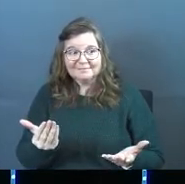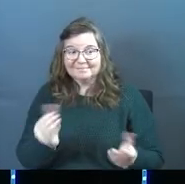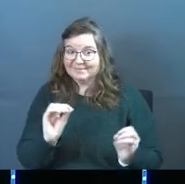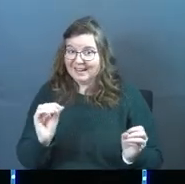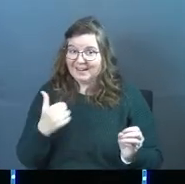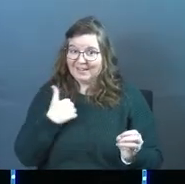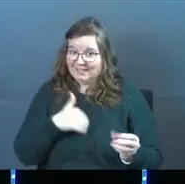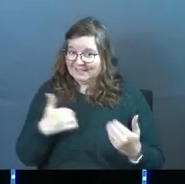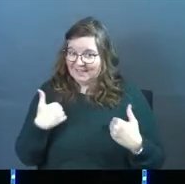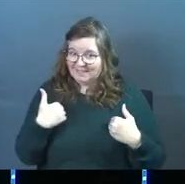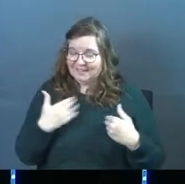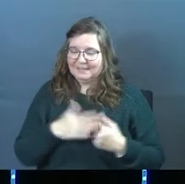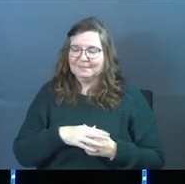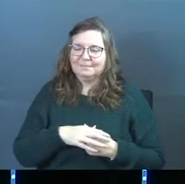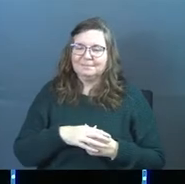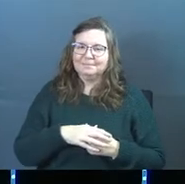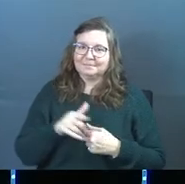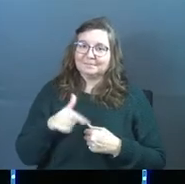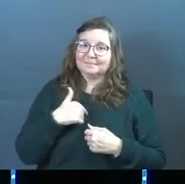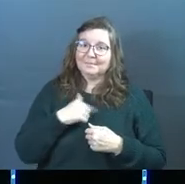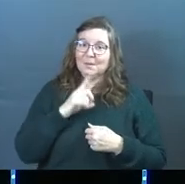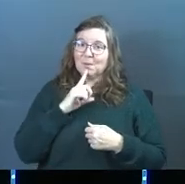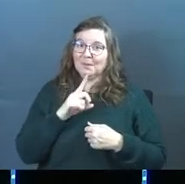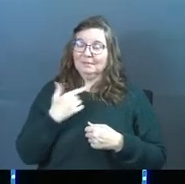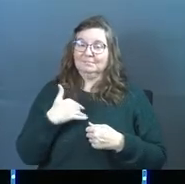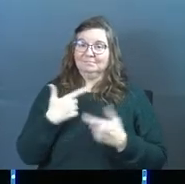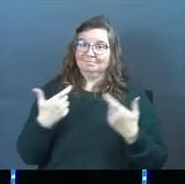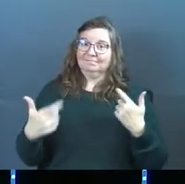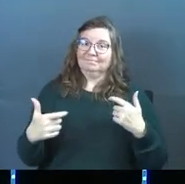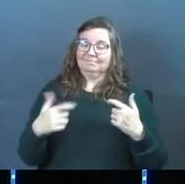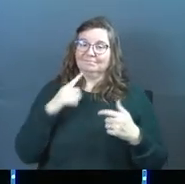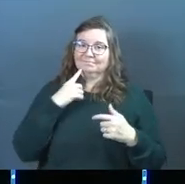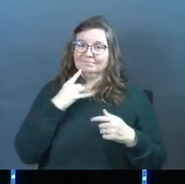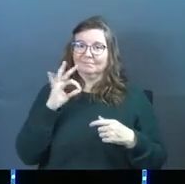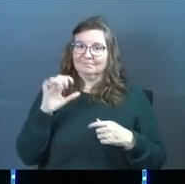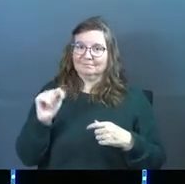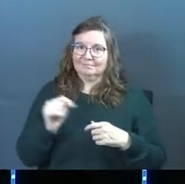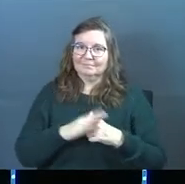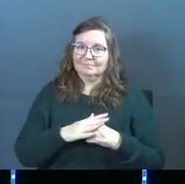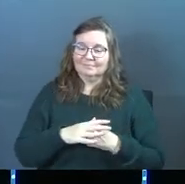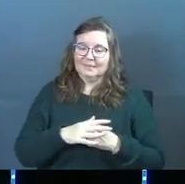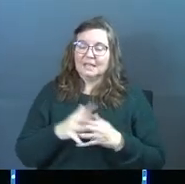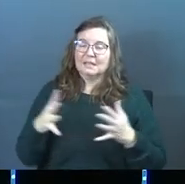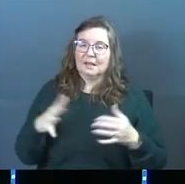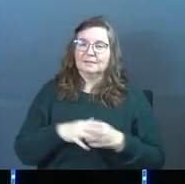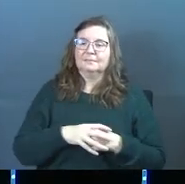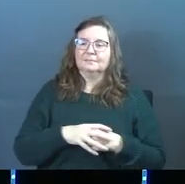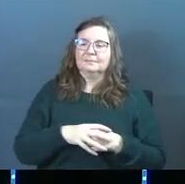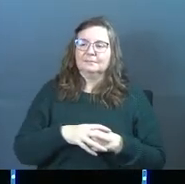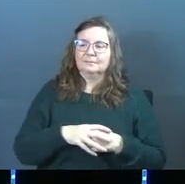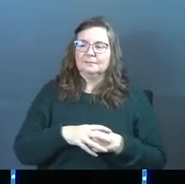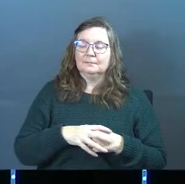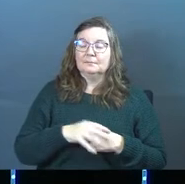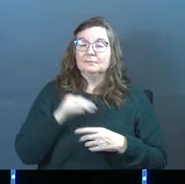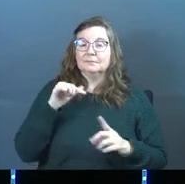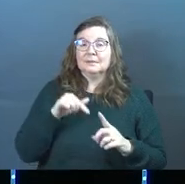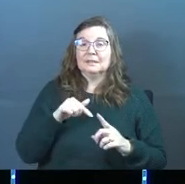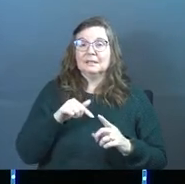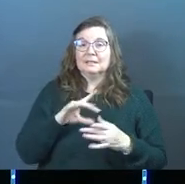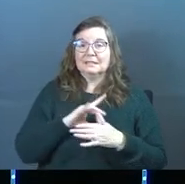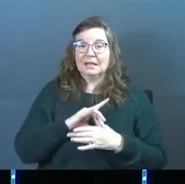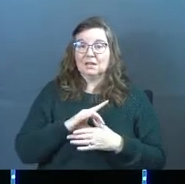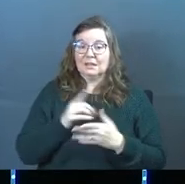None of us have. This would be a supernatural fast. That's a lot. So this